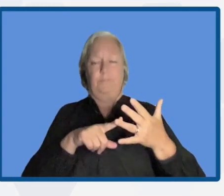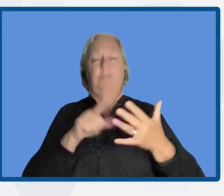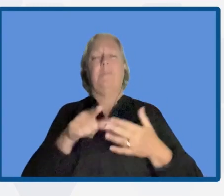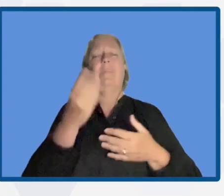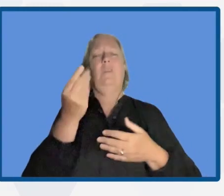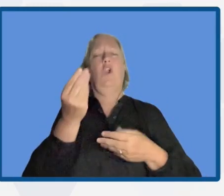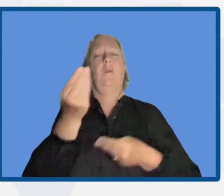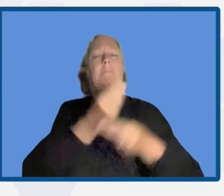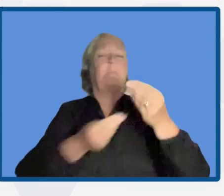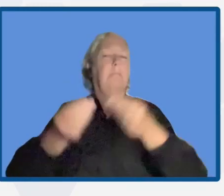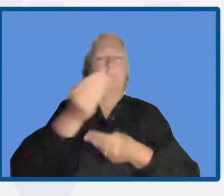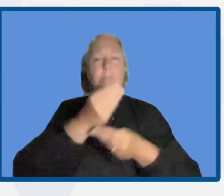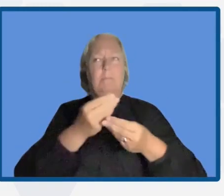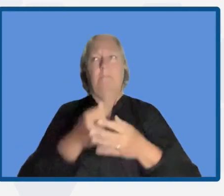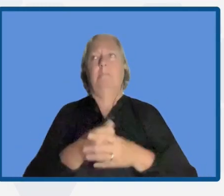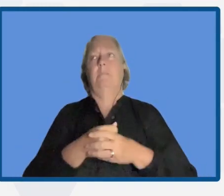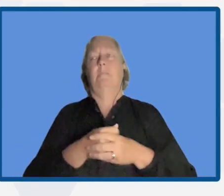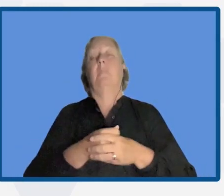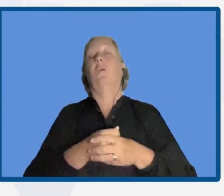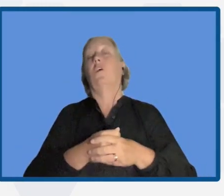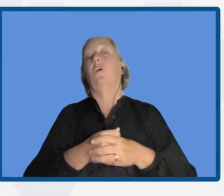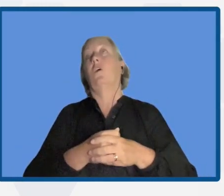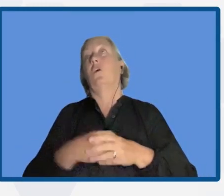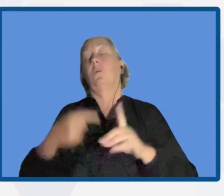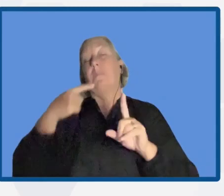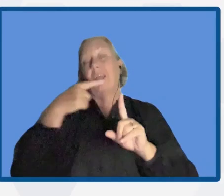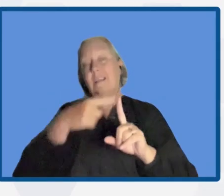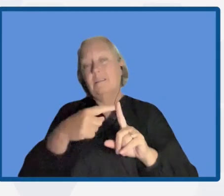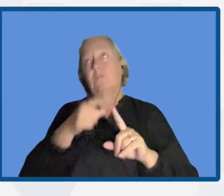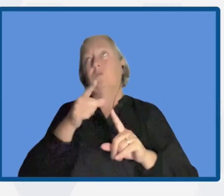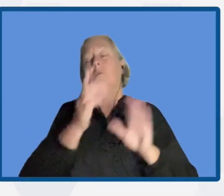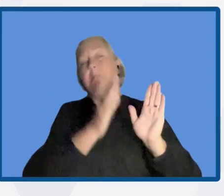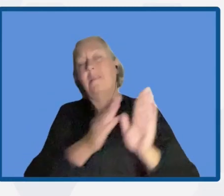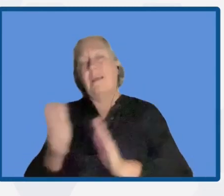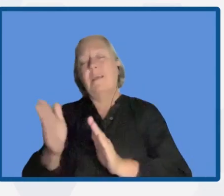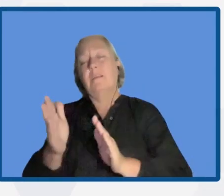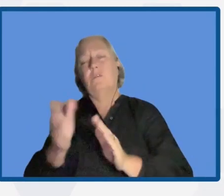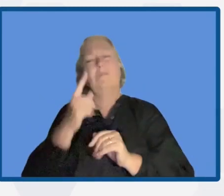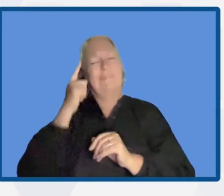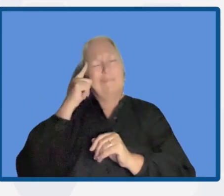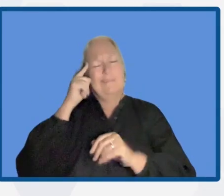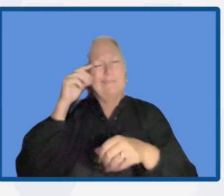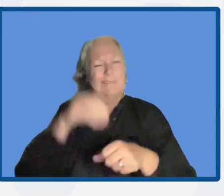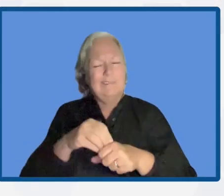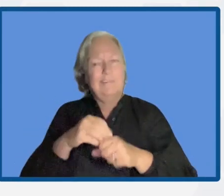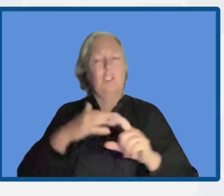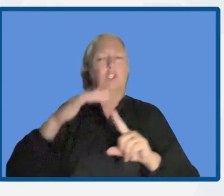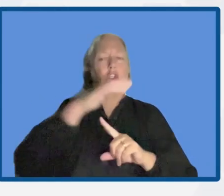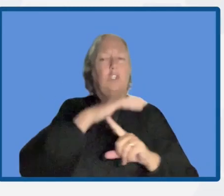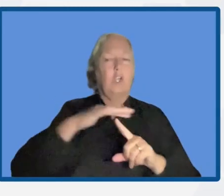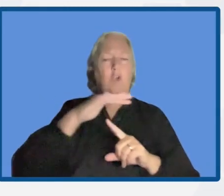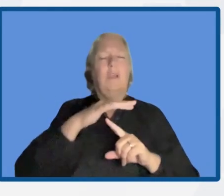but also to plan, taking into account social and environmental aspects,